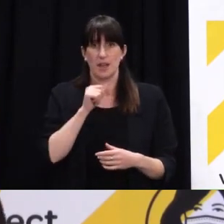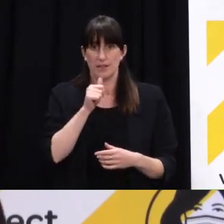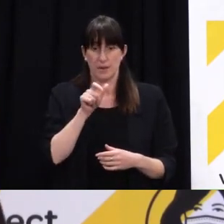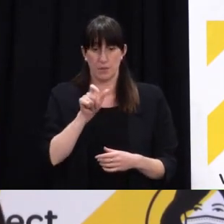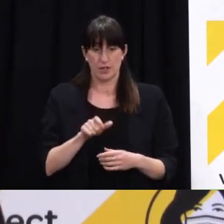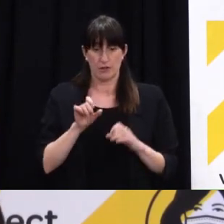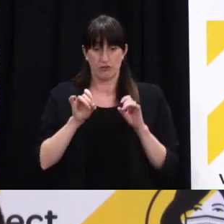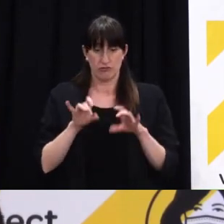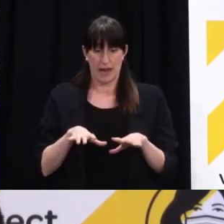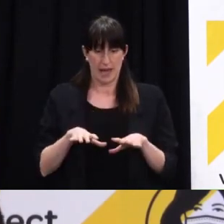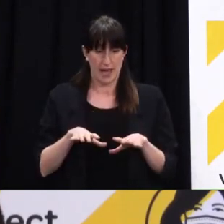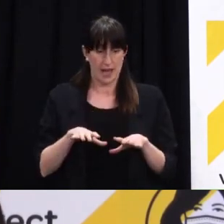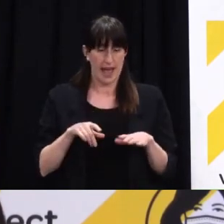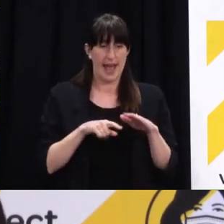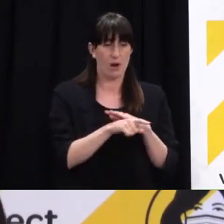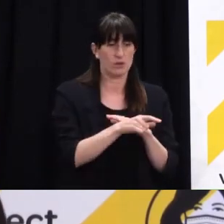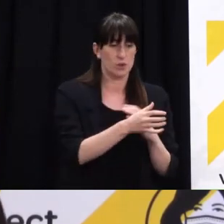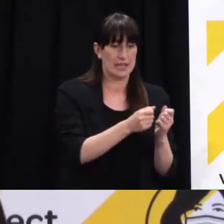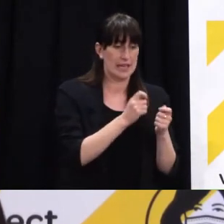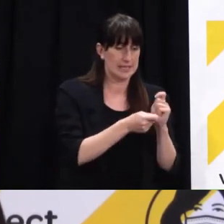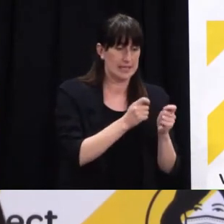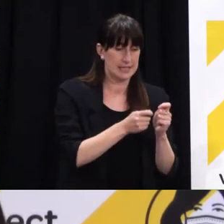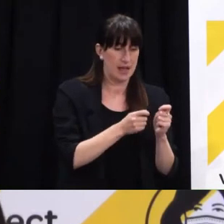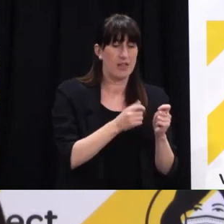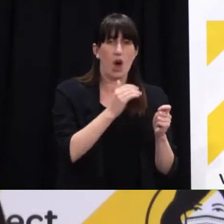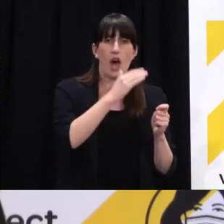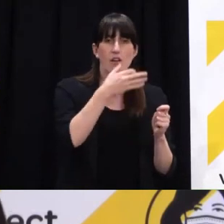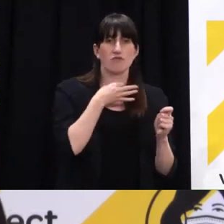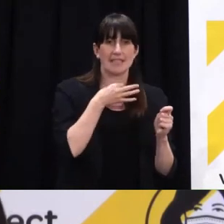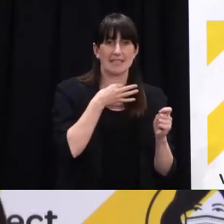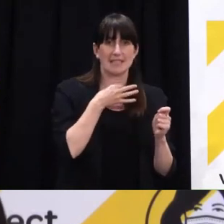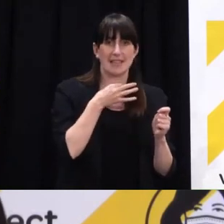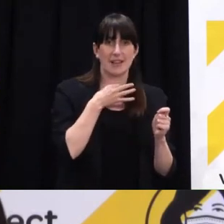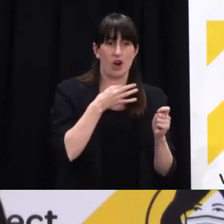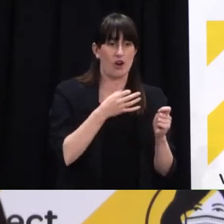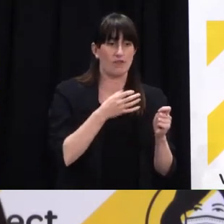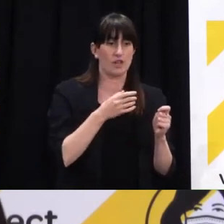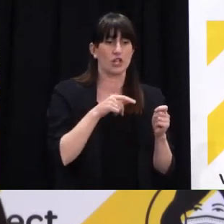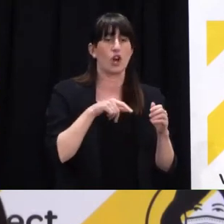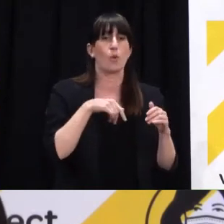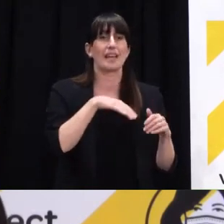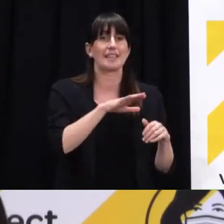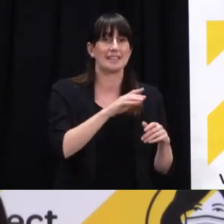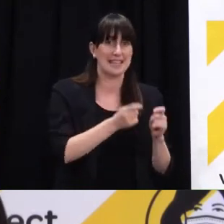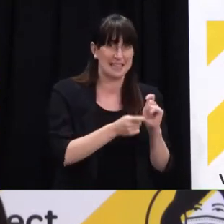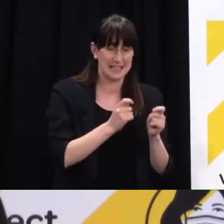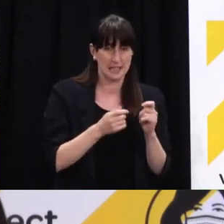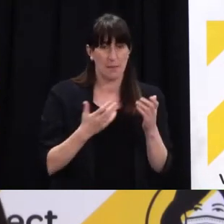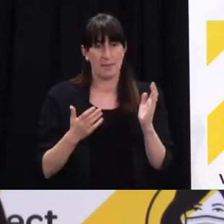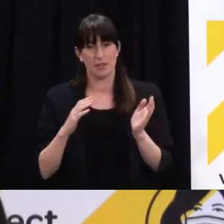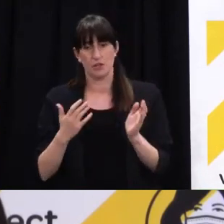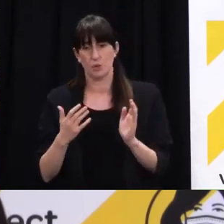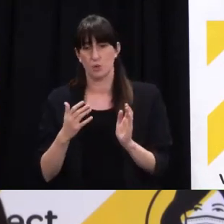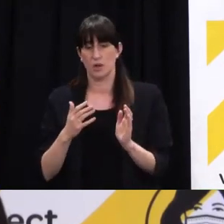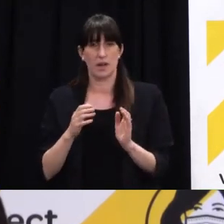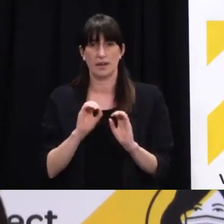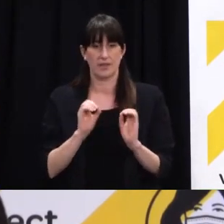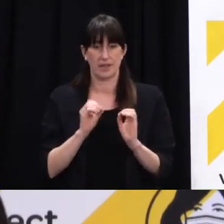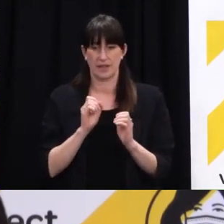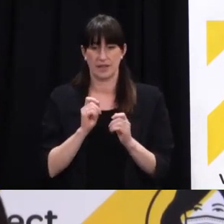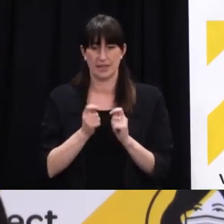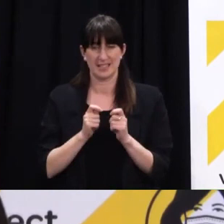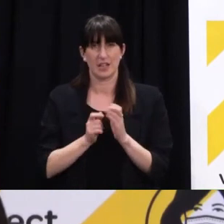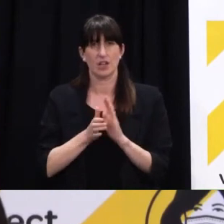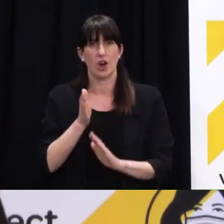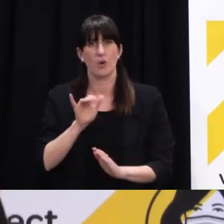and got a test in conjunction with the 72-hour period and what constraints that would put on catching the flight. I'm trying to